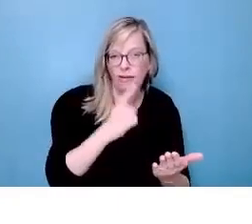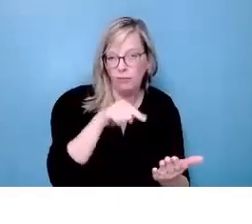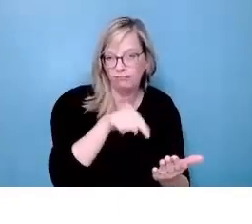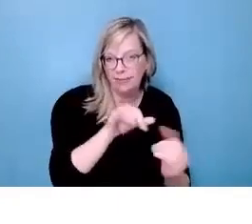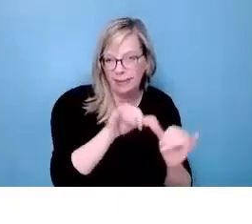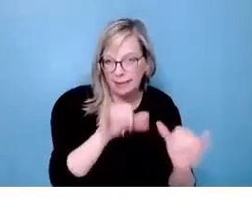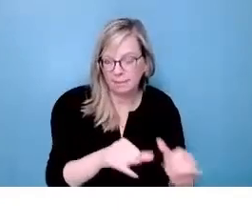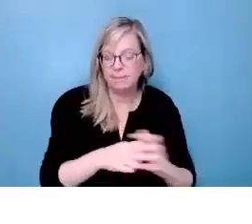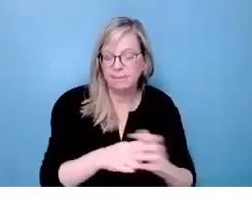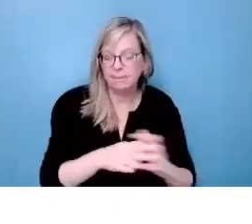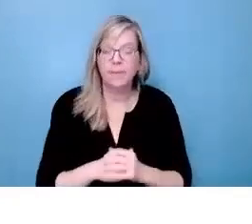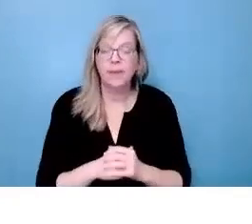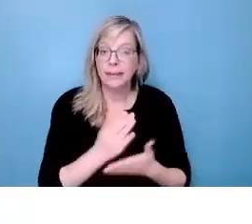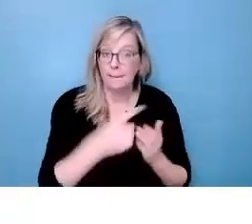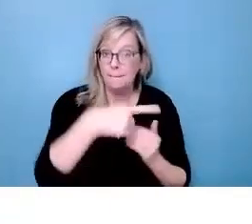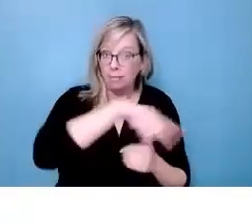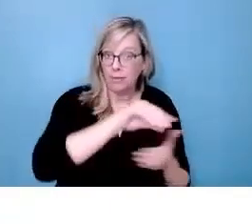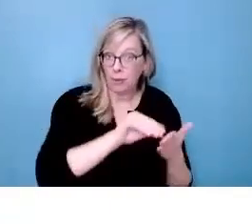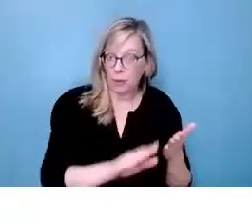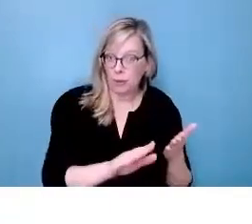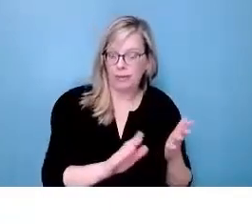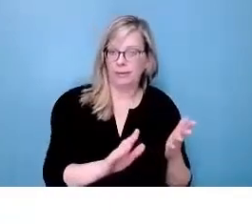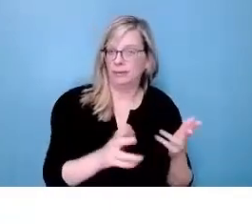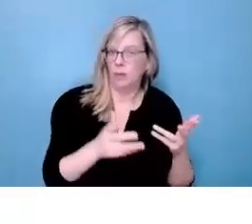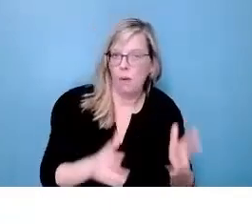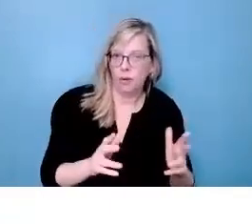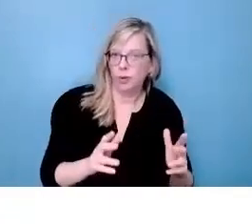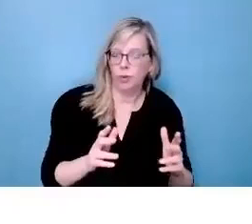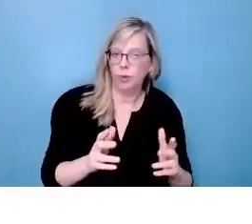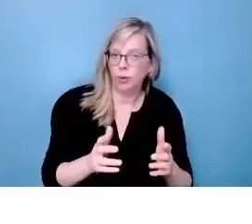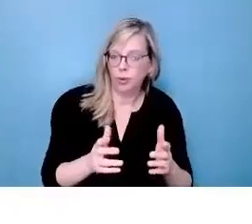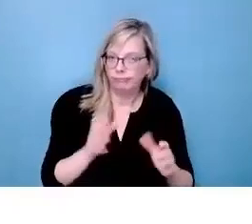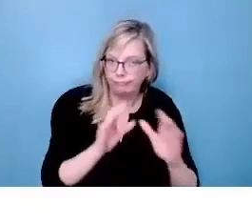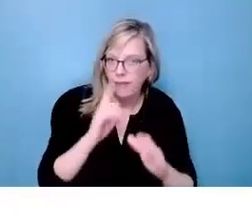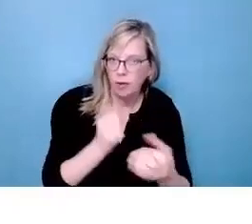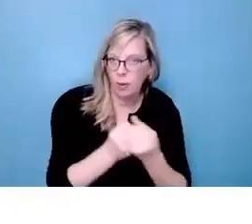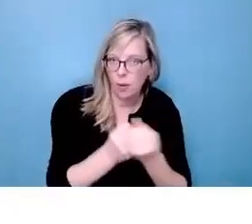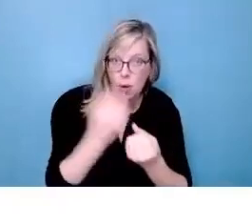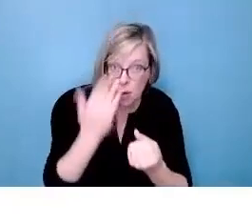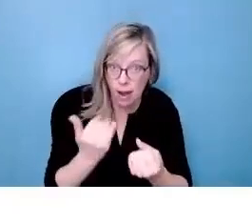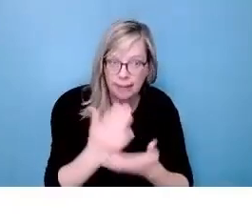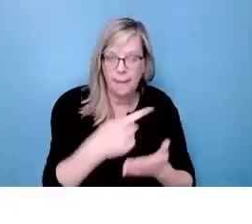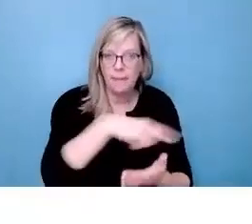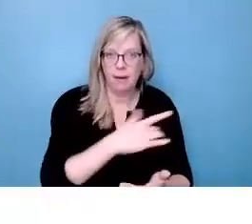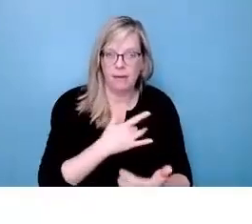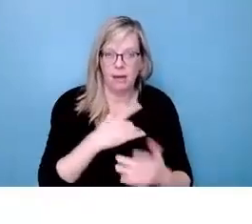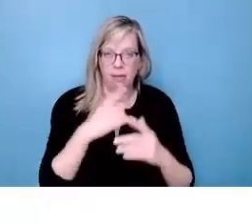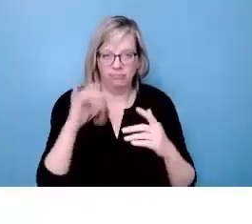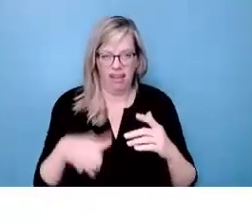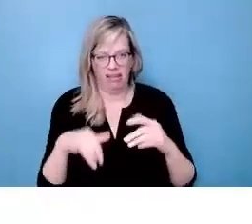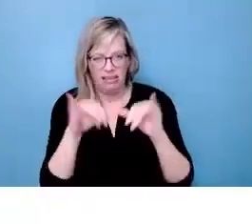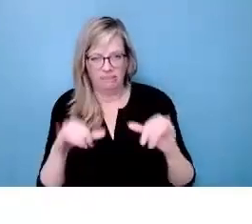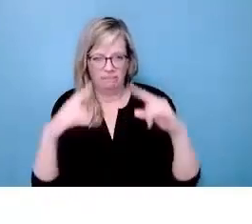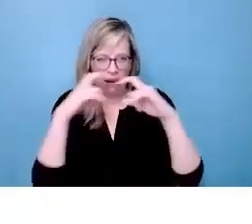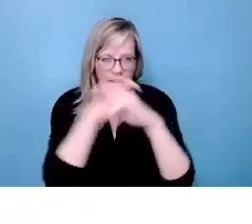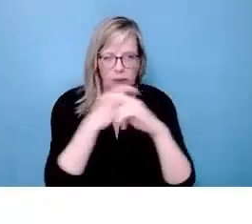In terms of seeking supports, students with disabilities were reluctant to seek supports for a number of reasons. Many of them are overwhelmed by that